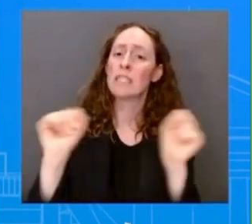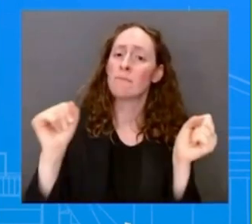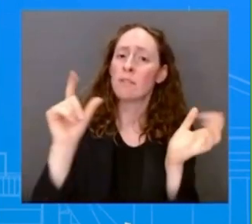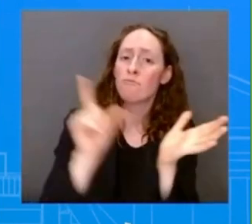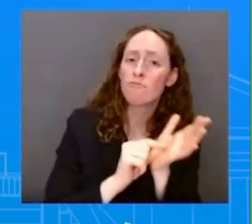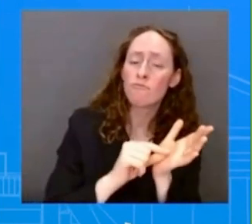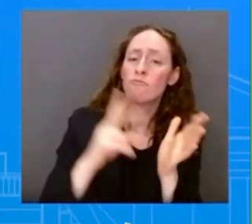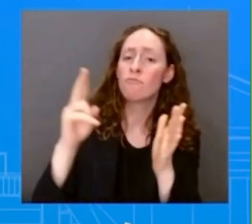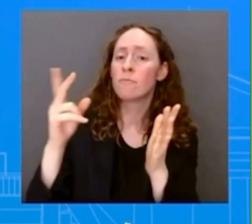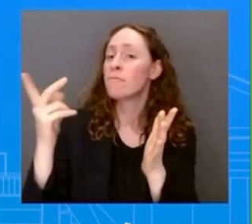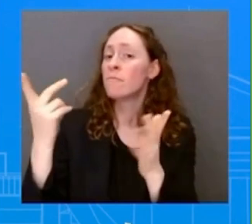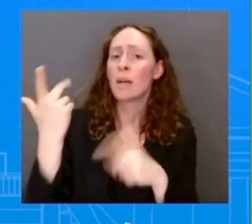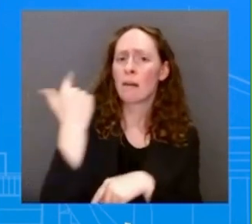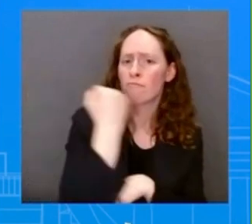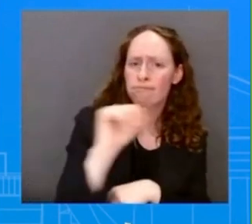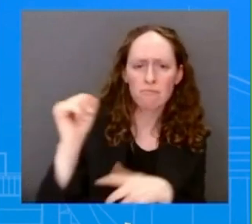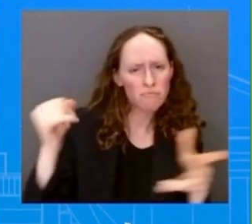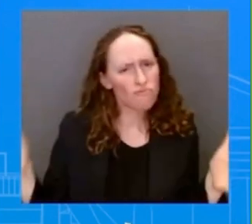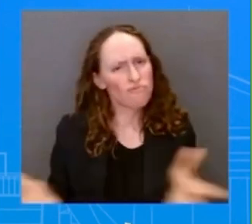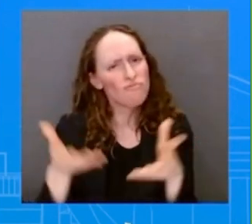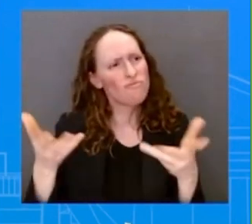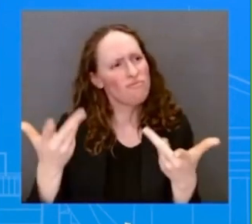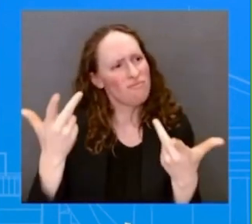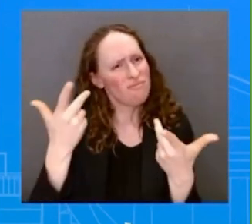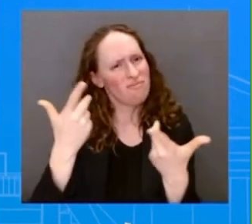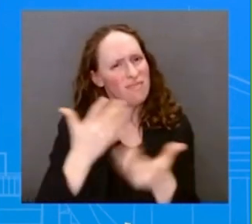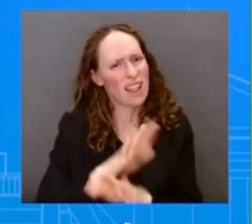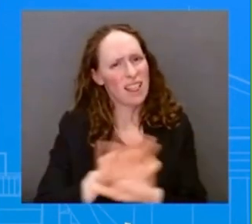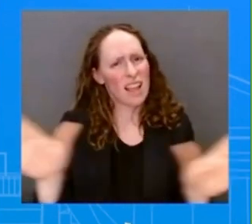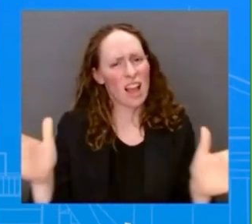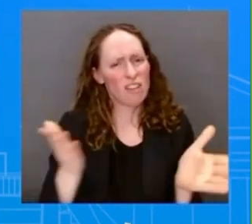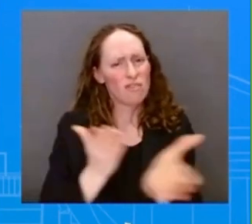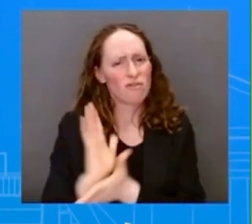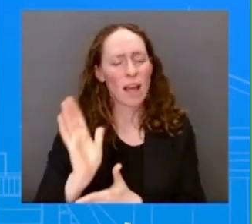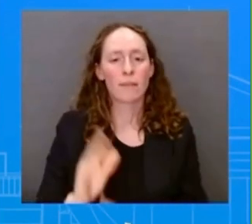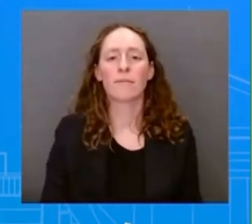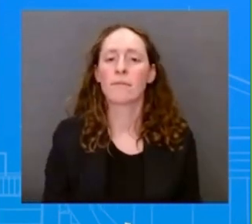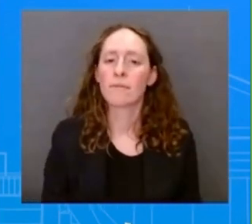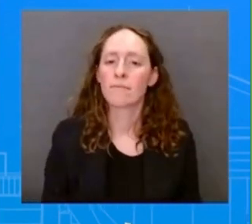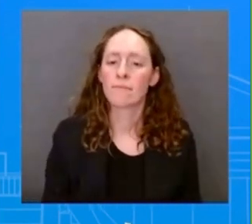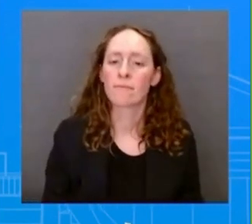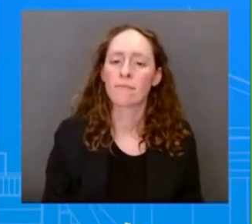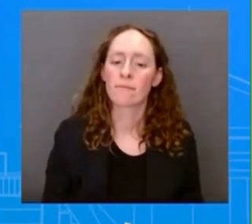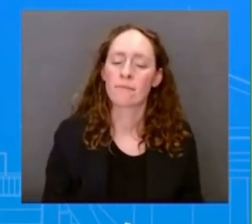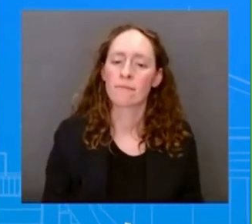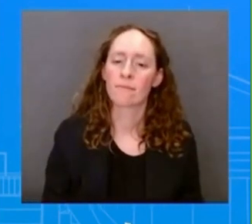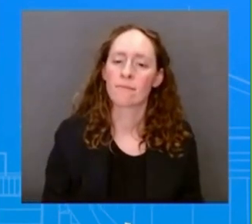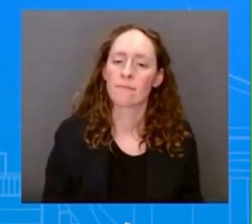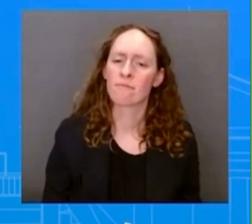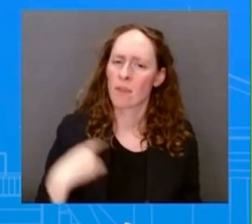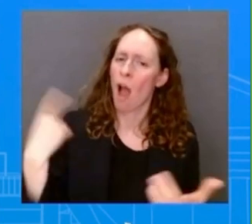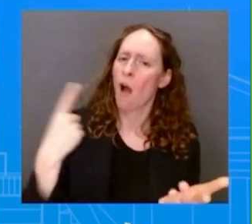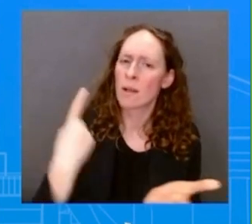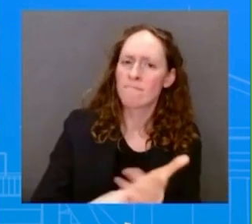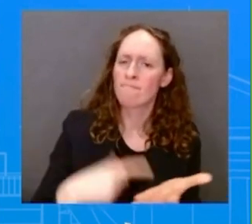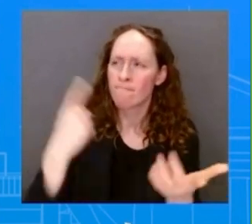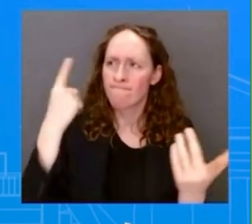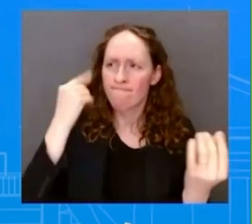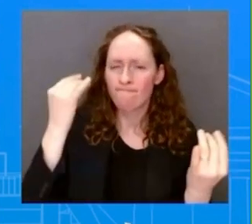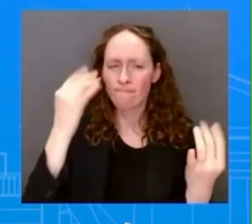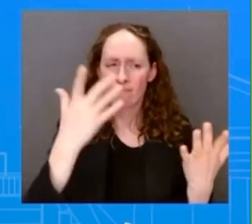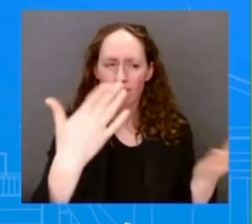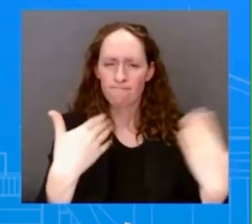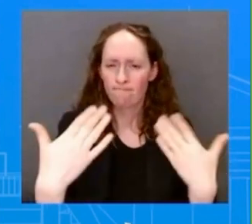of factors here when we put together the invite list. If I could add another one on Argentina. Senator Ted Cruz this morning